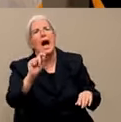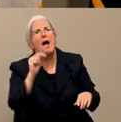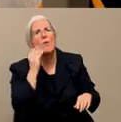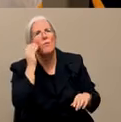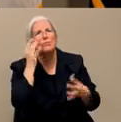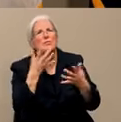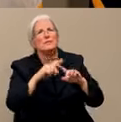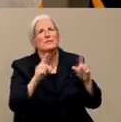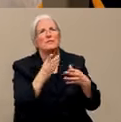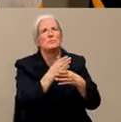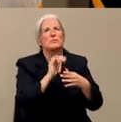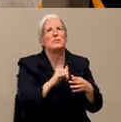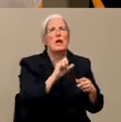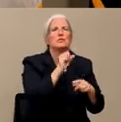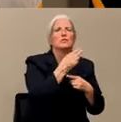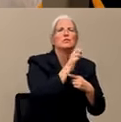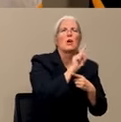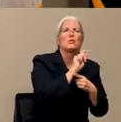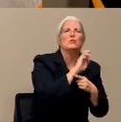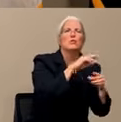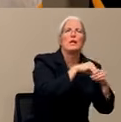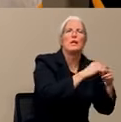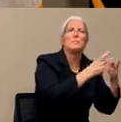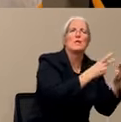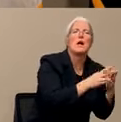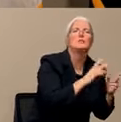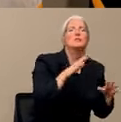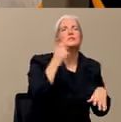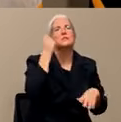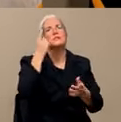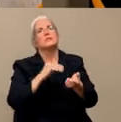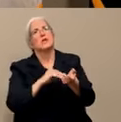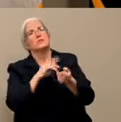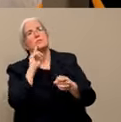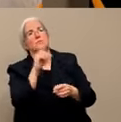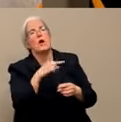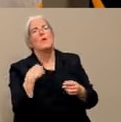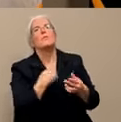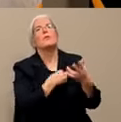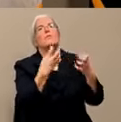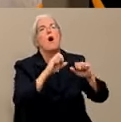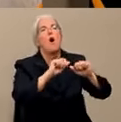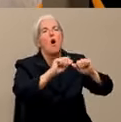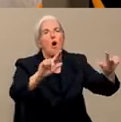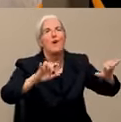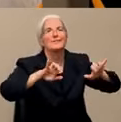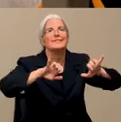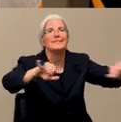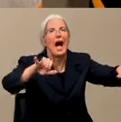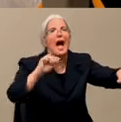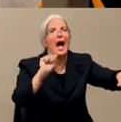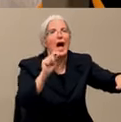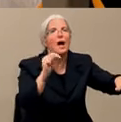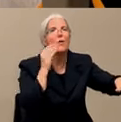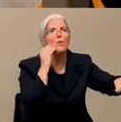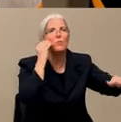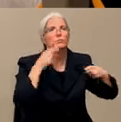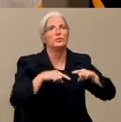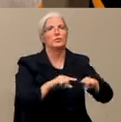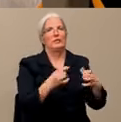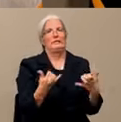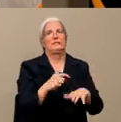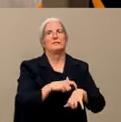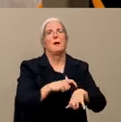shelter at home. I mean, to make a hybrid. But stay at home during this time and keep